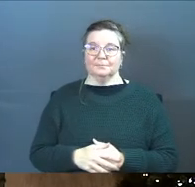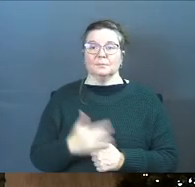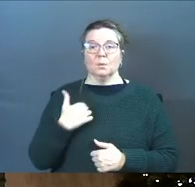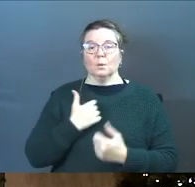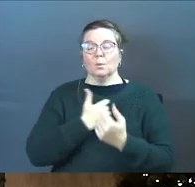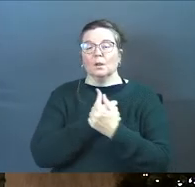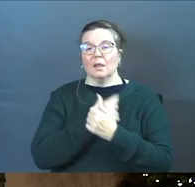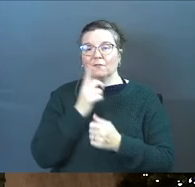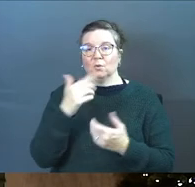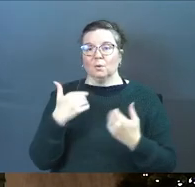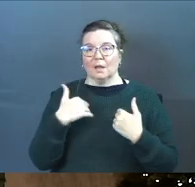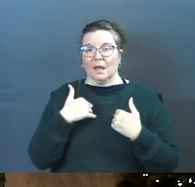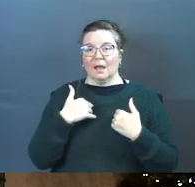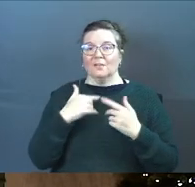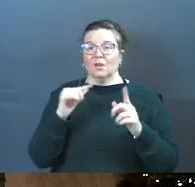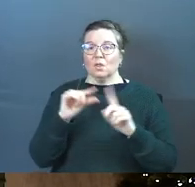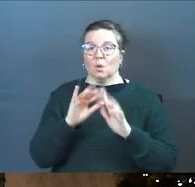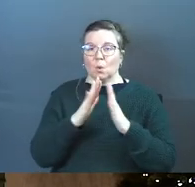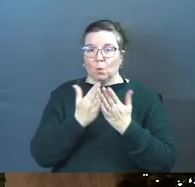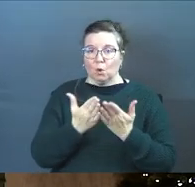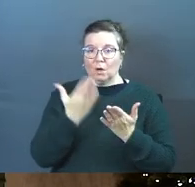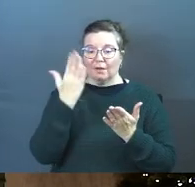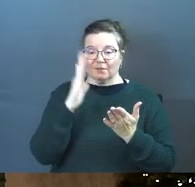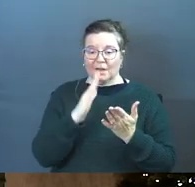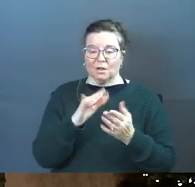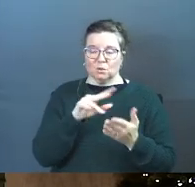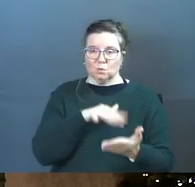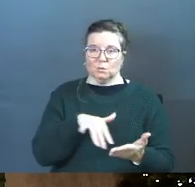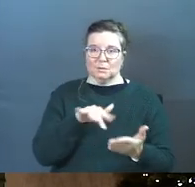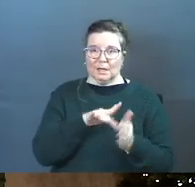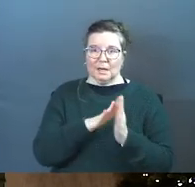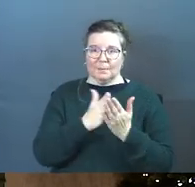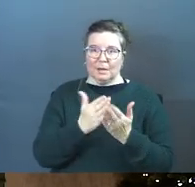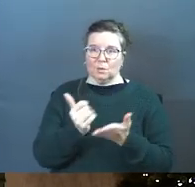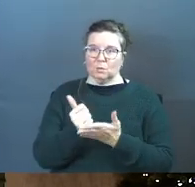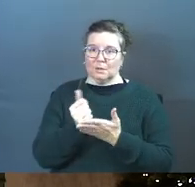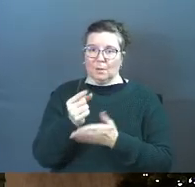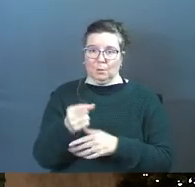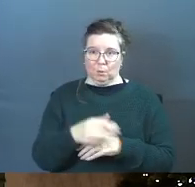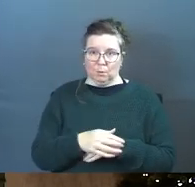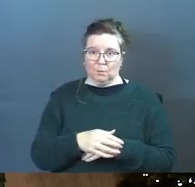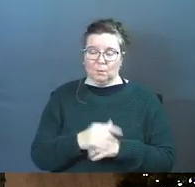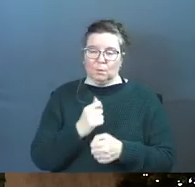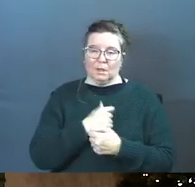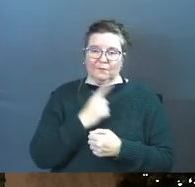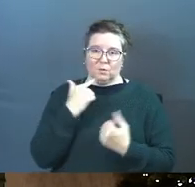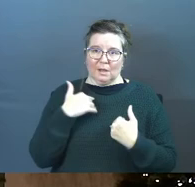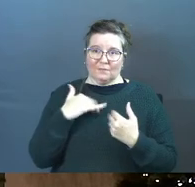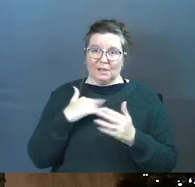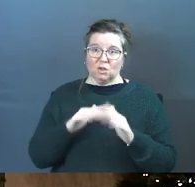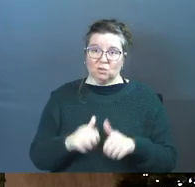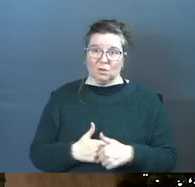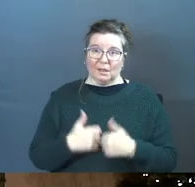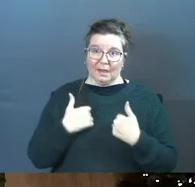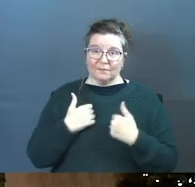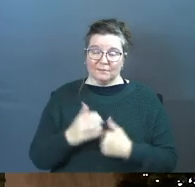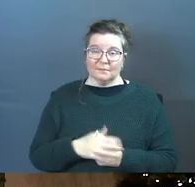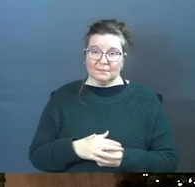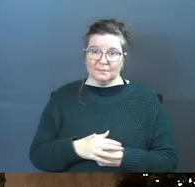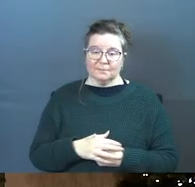but we would love for you to have the Word of God it's a study Bible it'll just help you love for you to have that in your life